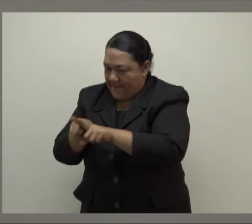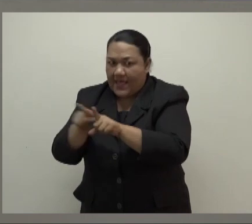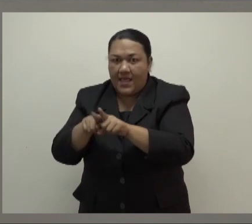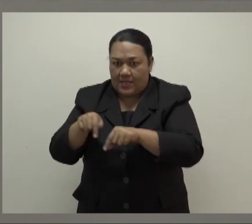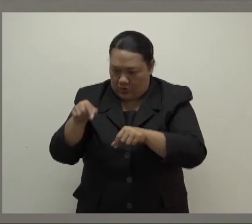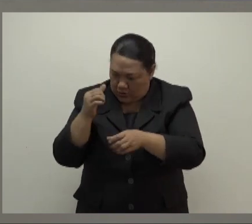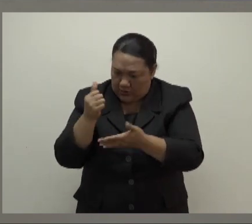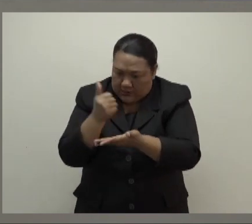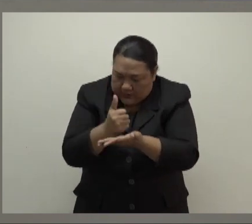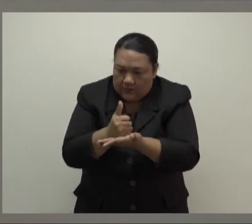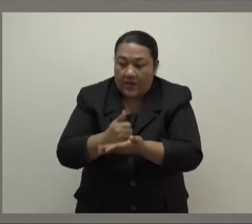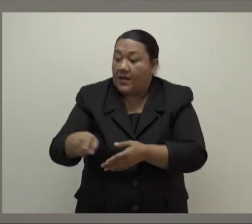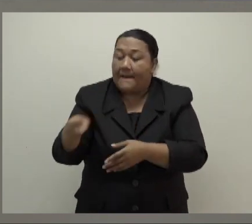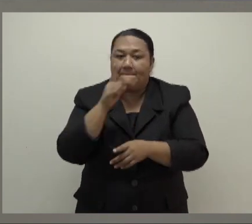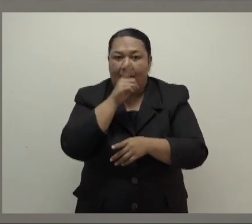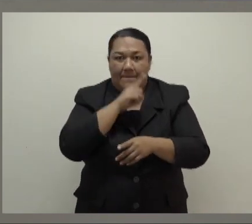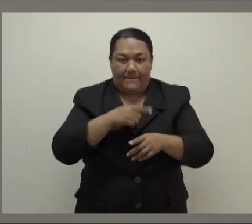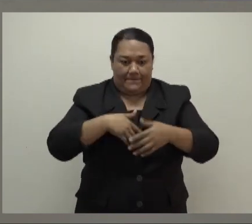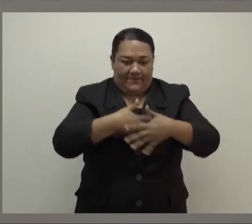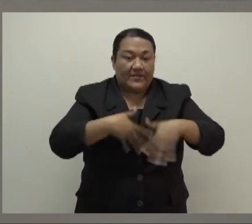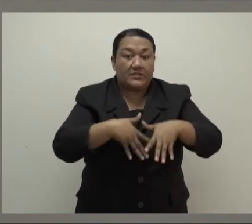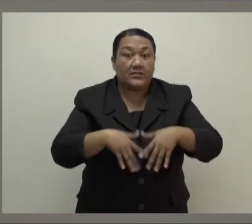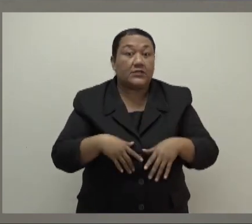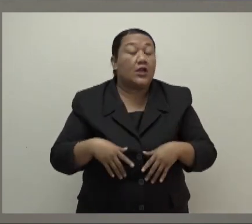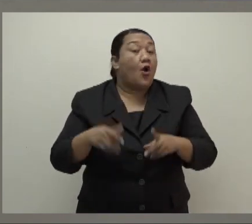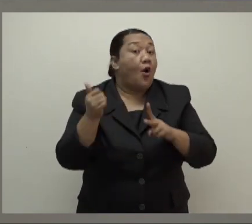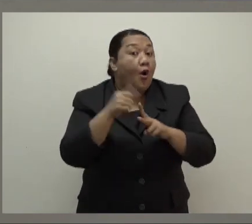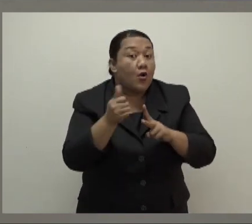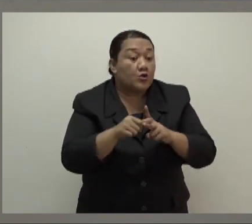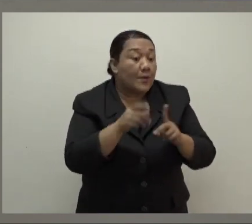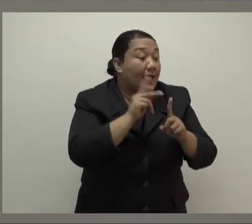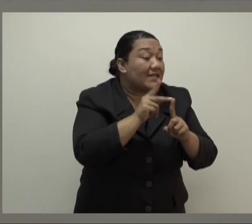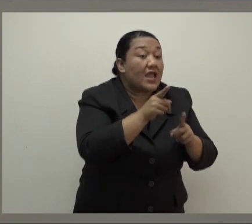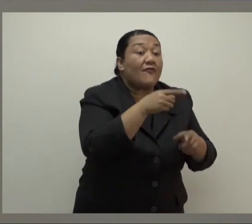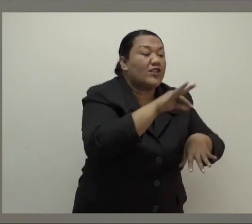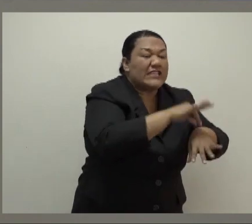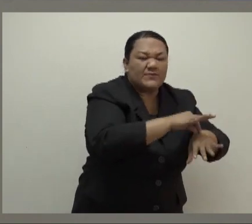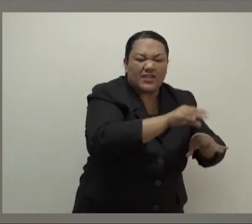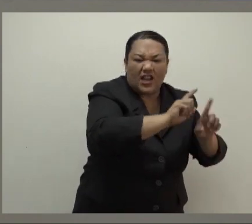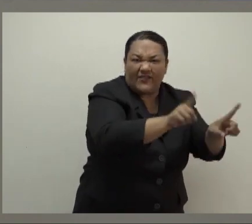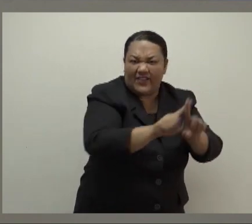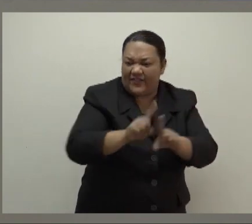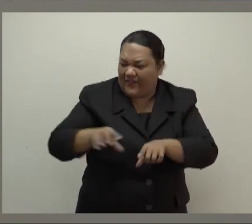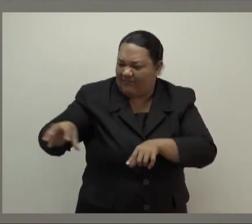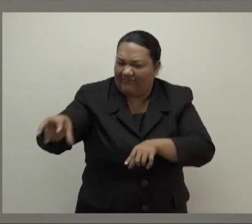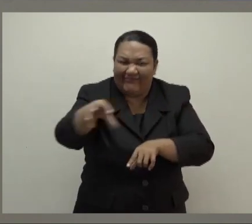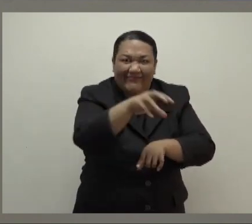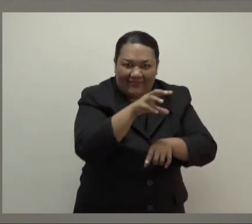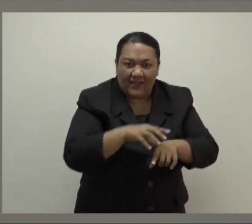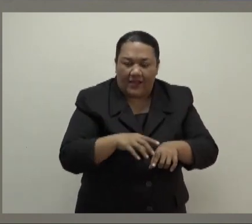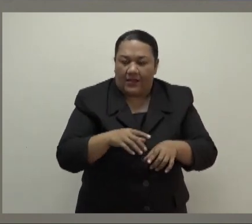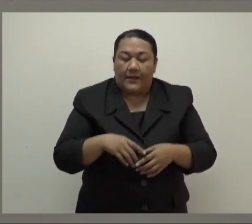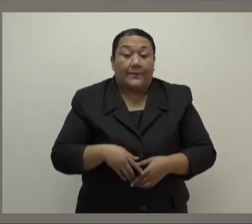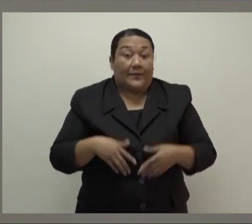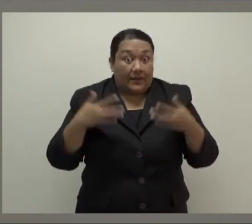by the Fijian government. And we plan to open more private GP clinics to the public. Ladies and gentlemen, the